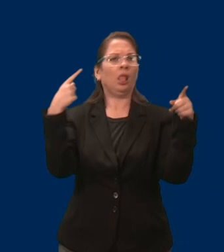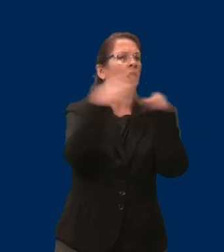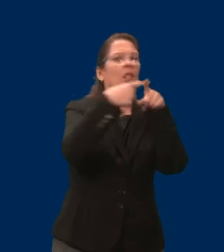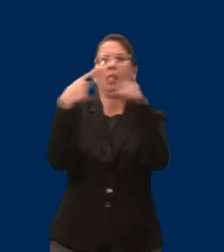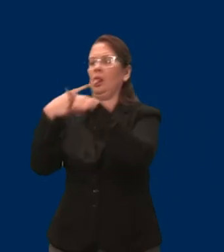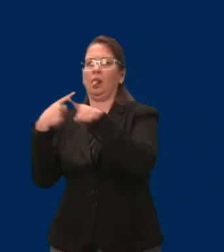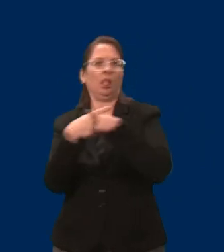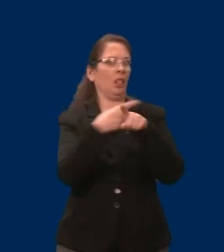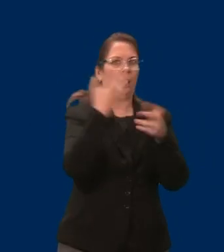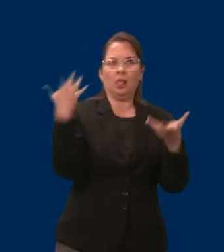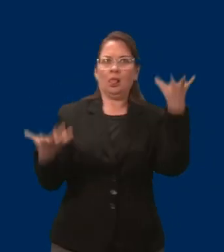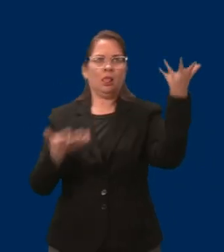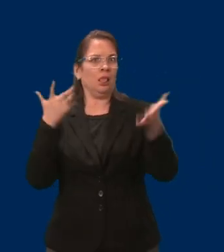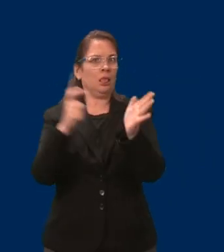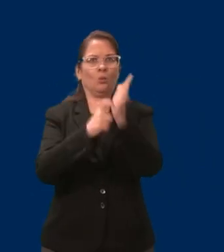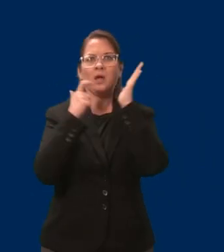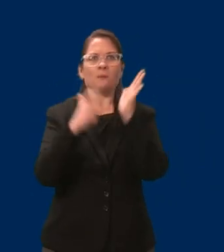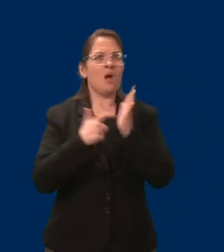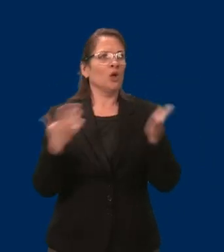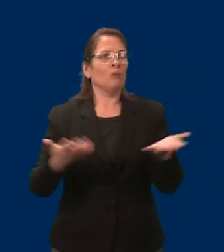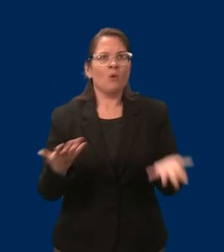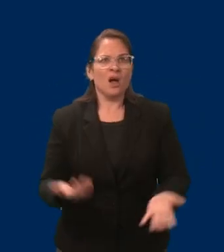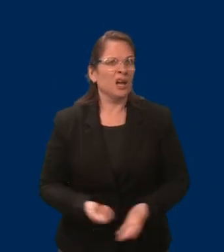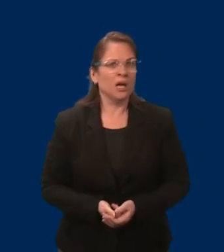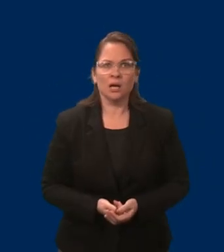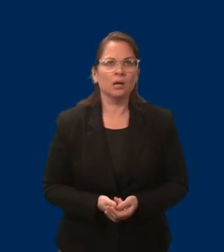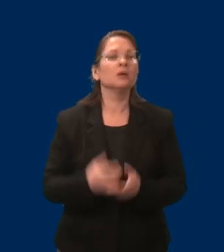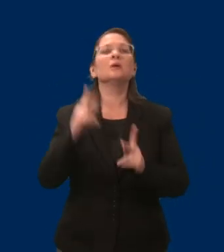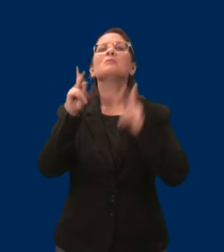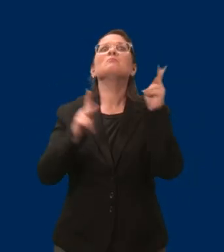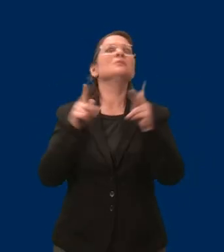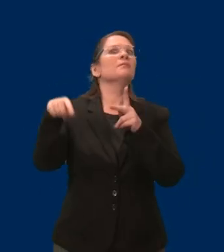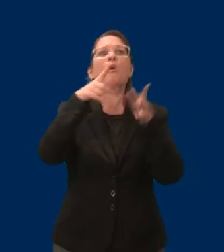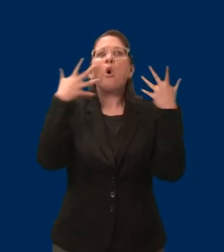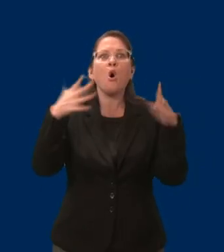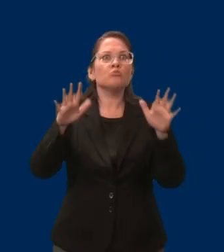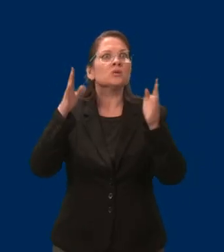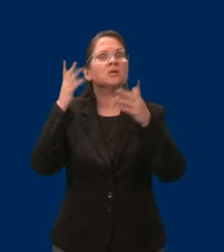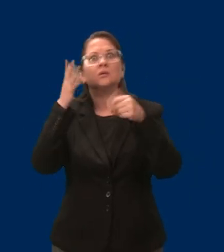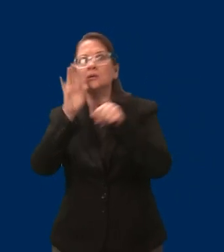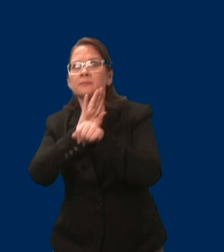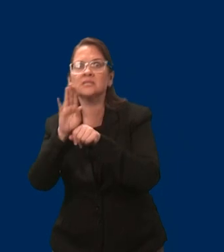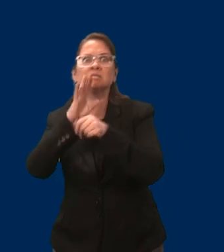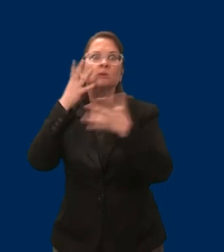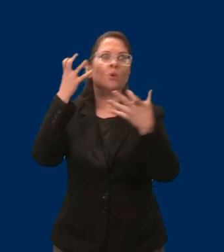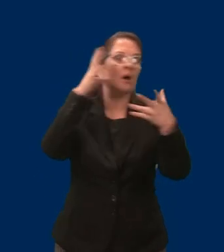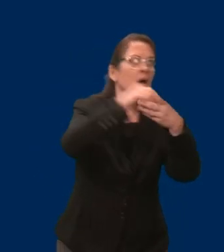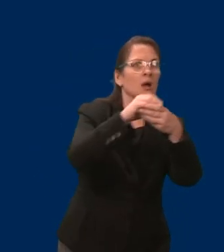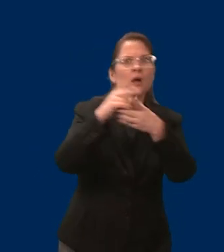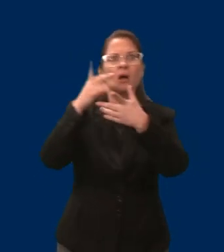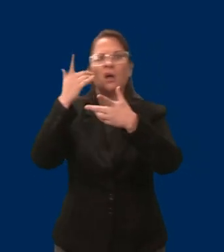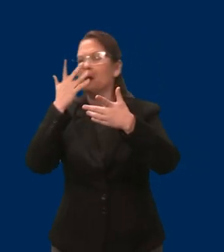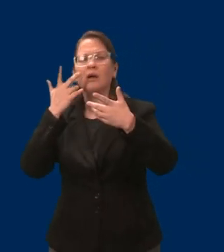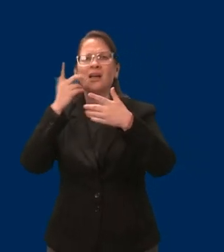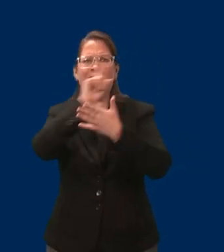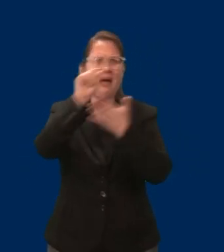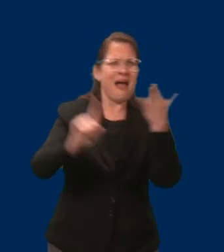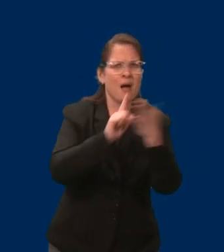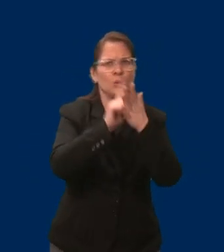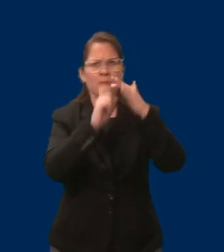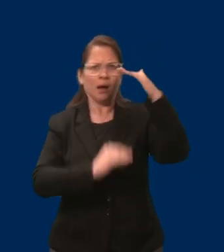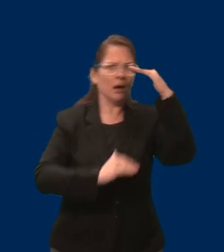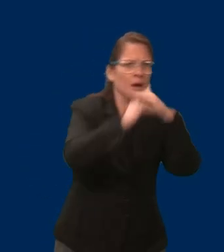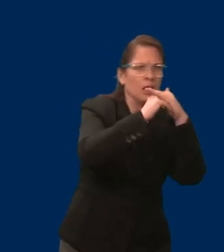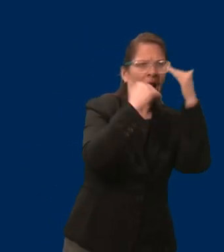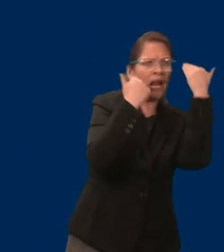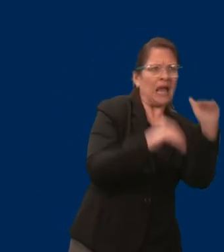because their person is maxing out where they should be. It's like, why should that should be be there? And so thank you for your stories. I am